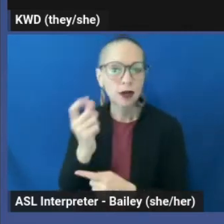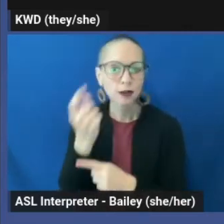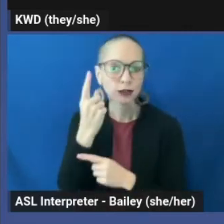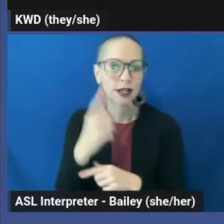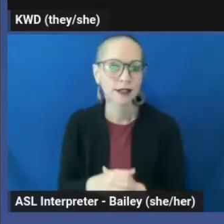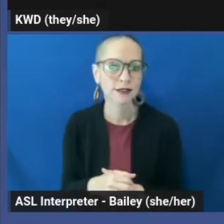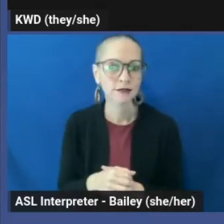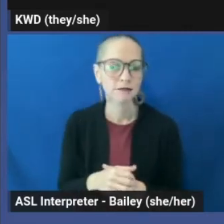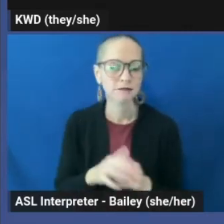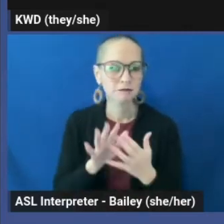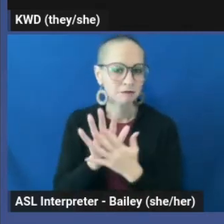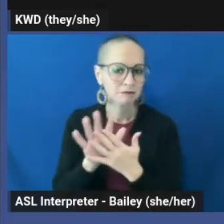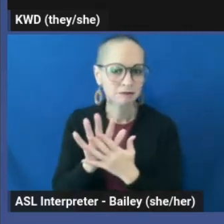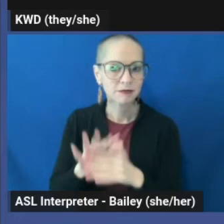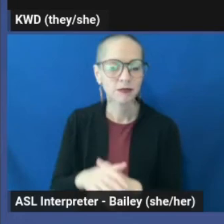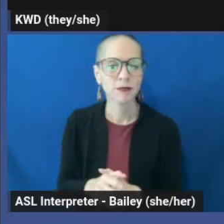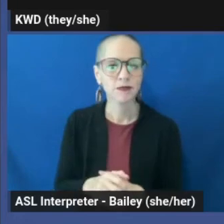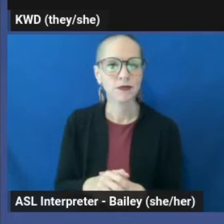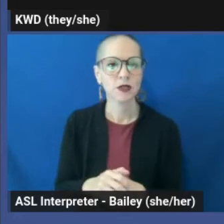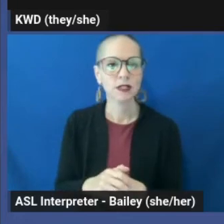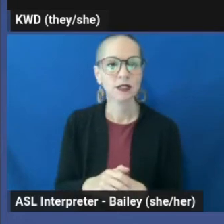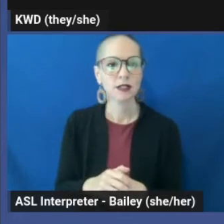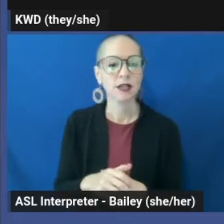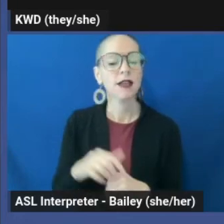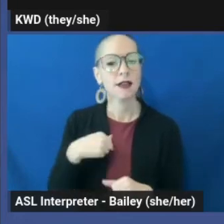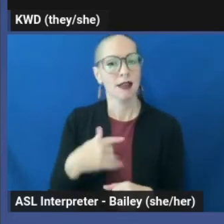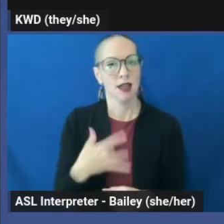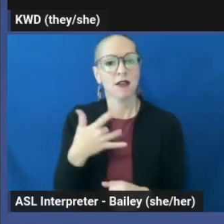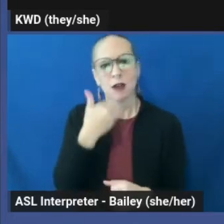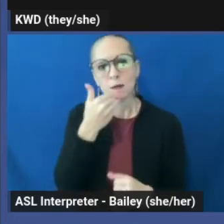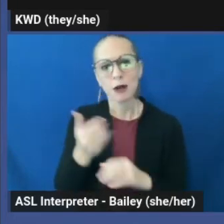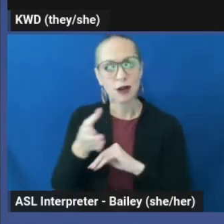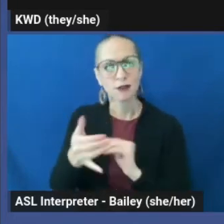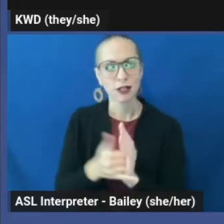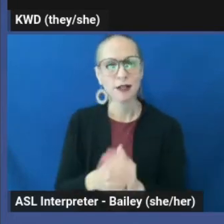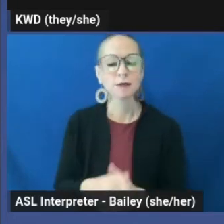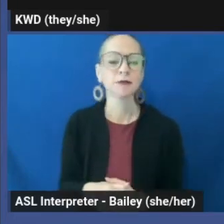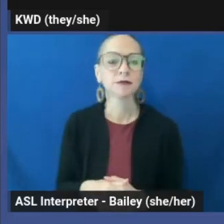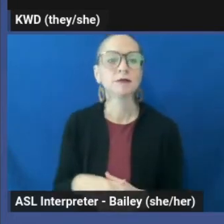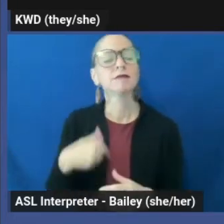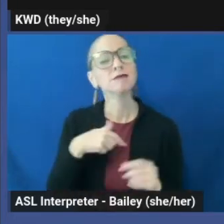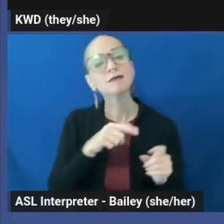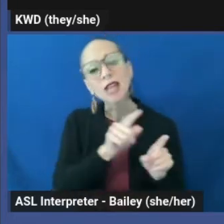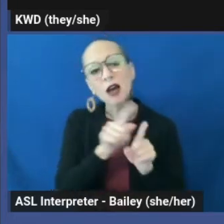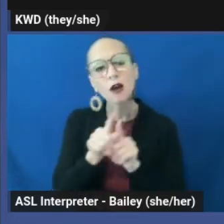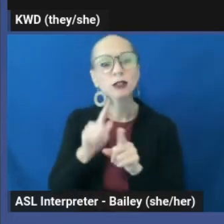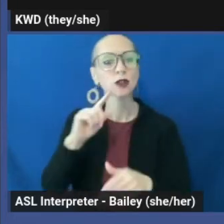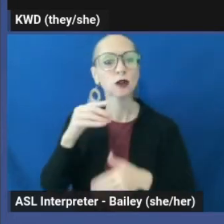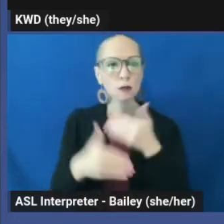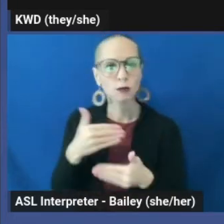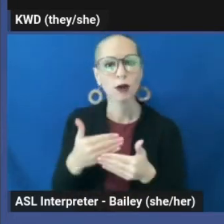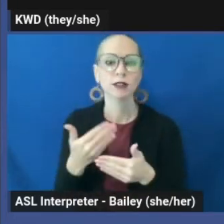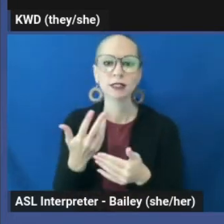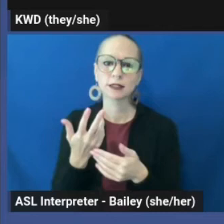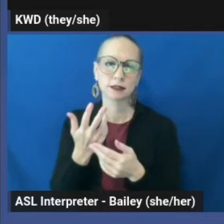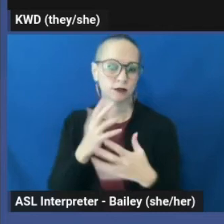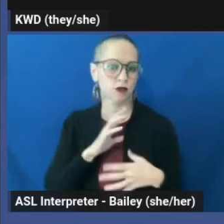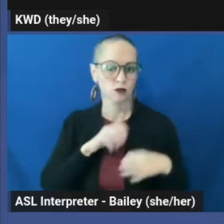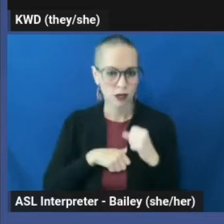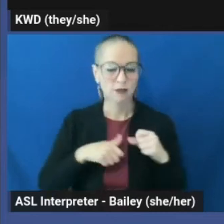better for having done it. I have also processed grief as a sex worker.